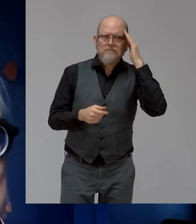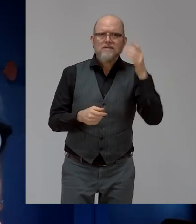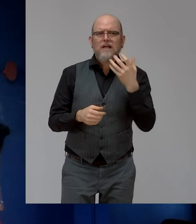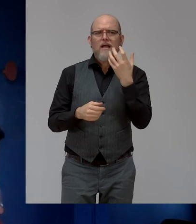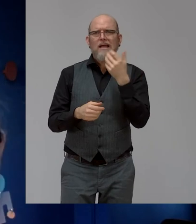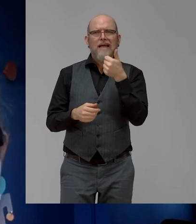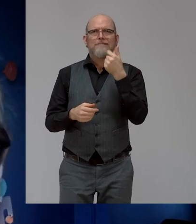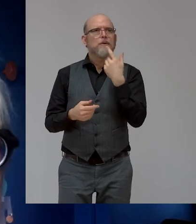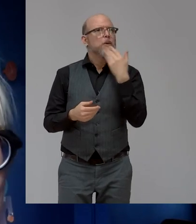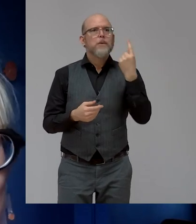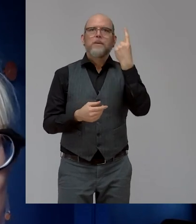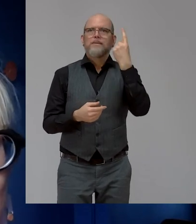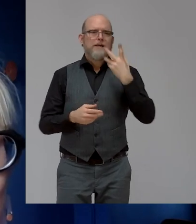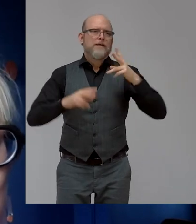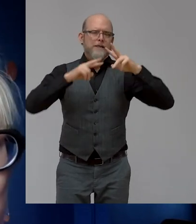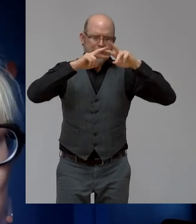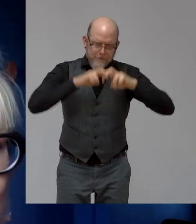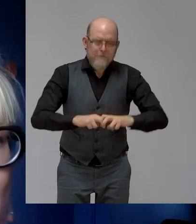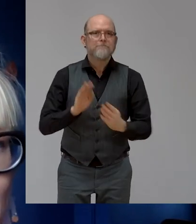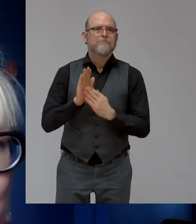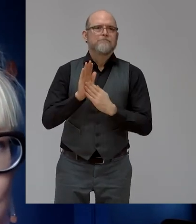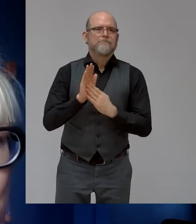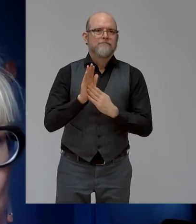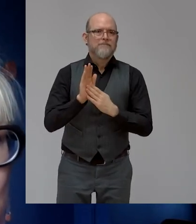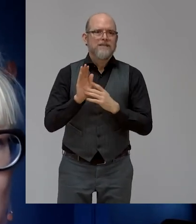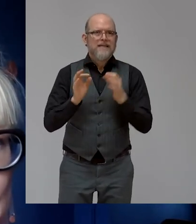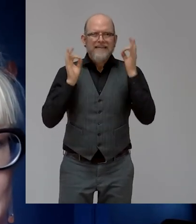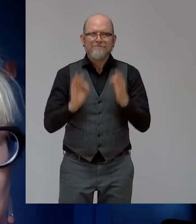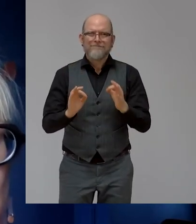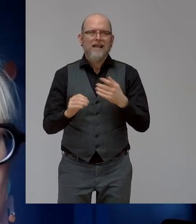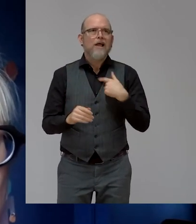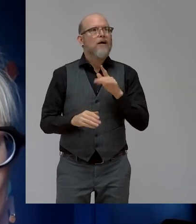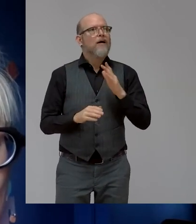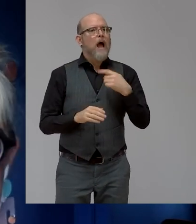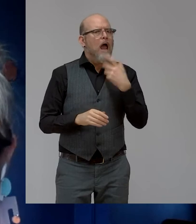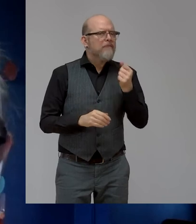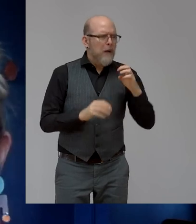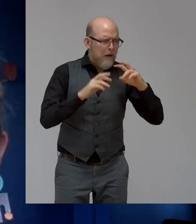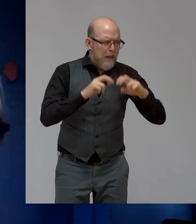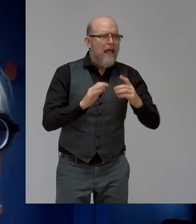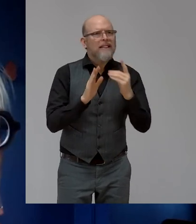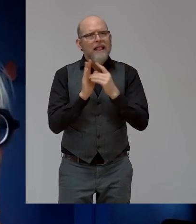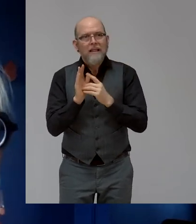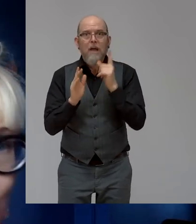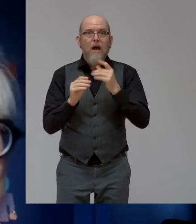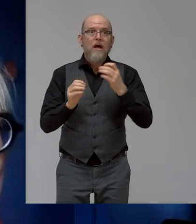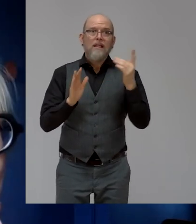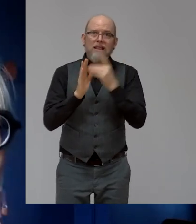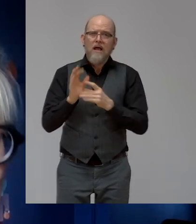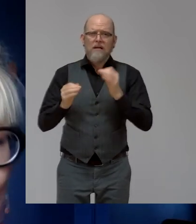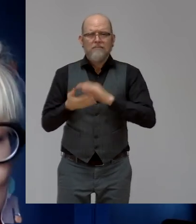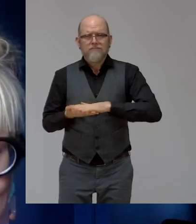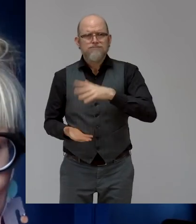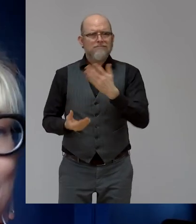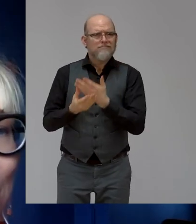I mean, I don't think any of us can argue with that. Like, we do not have, there's huge gaps. And we haven't even had a really